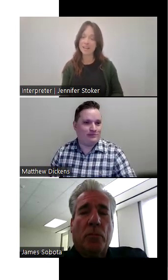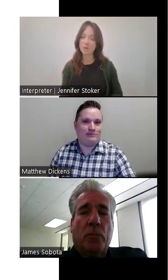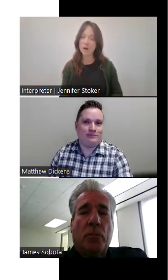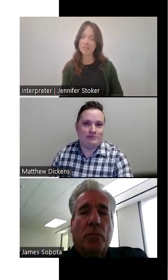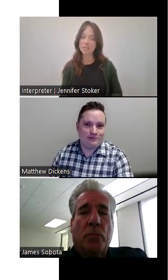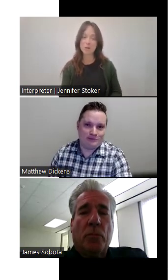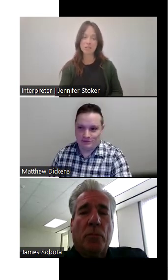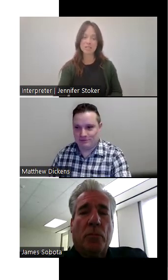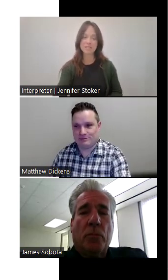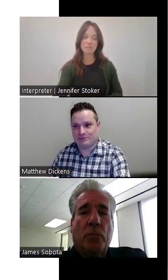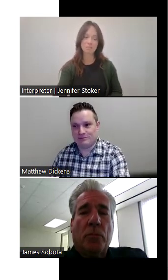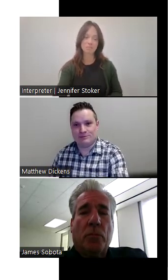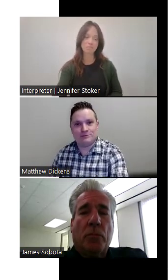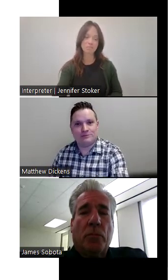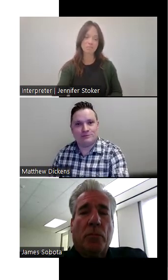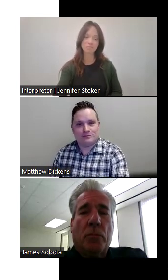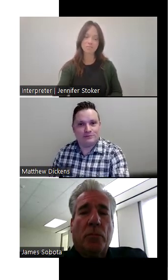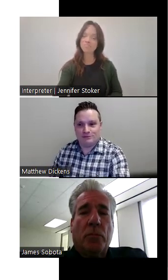hear about his experiences.